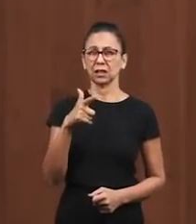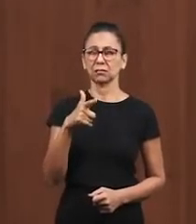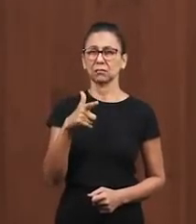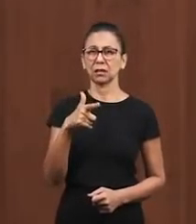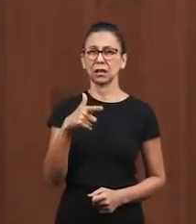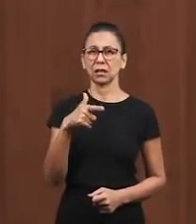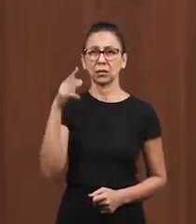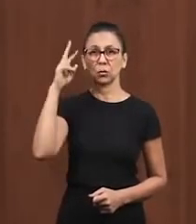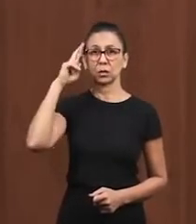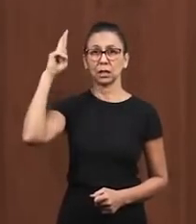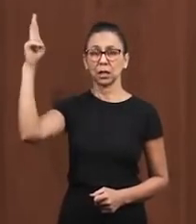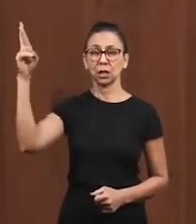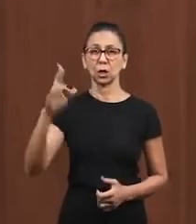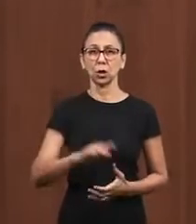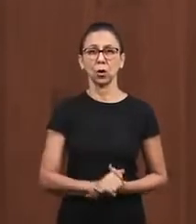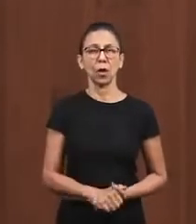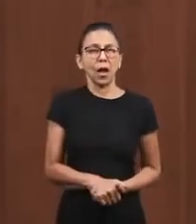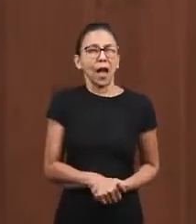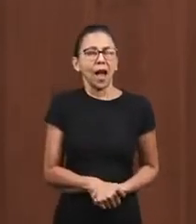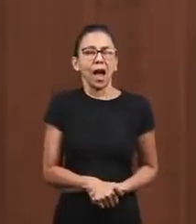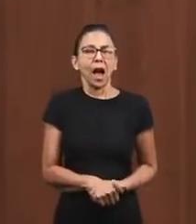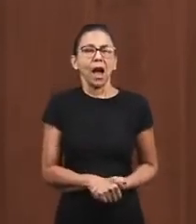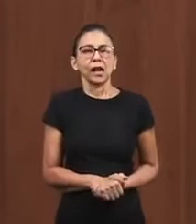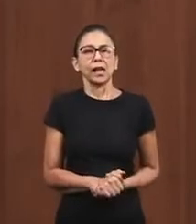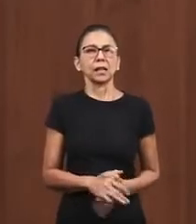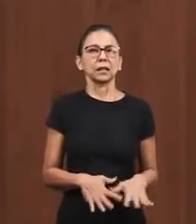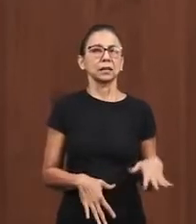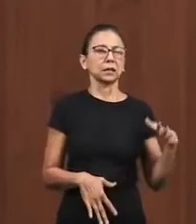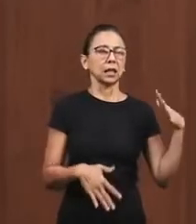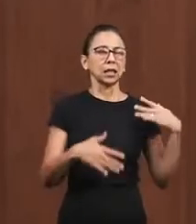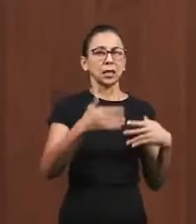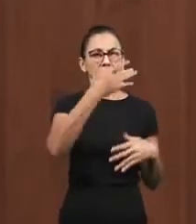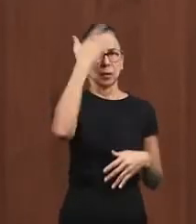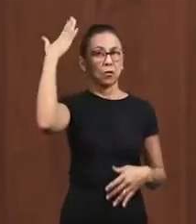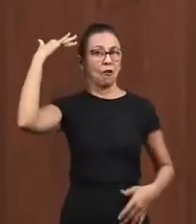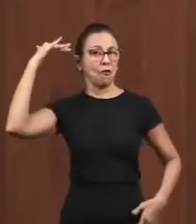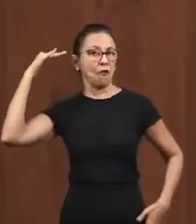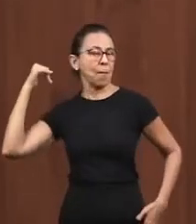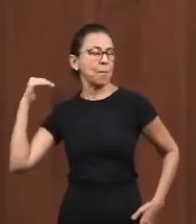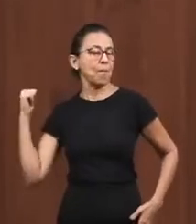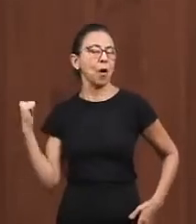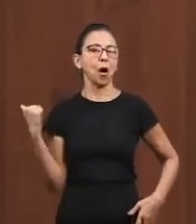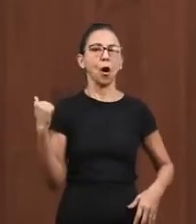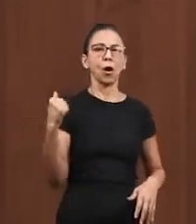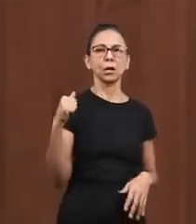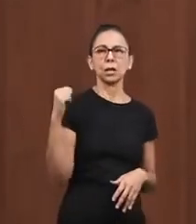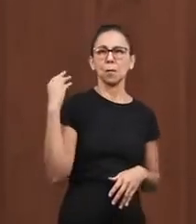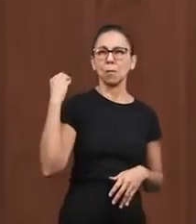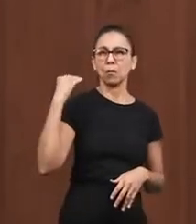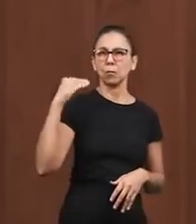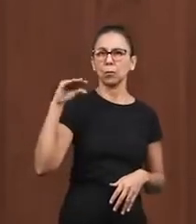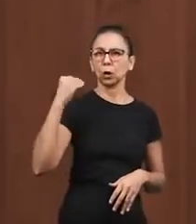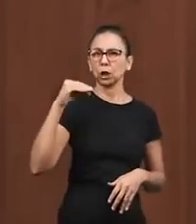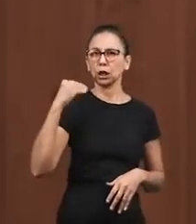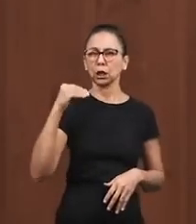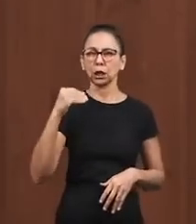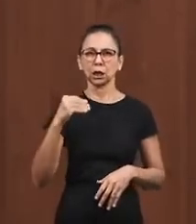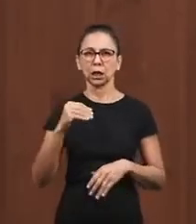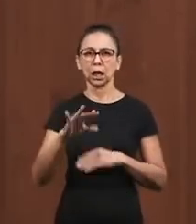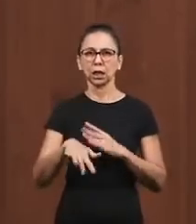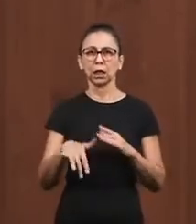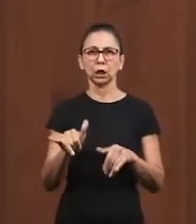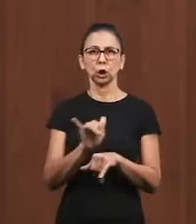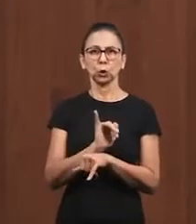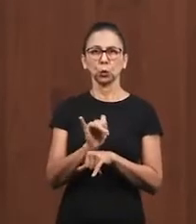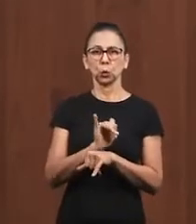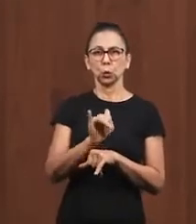football player or soccer player or famous bloggers or music bands you servants of the Lord